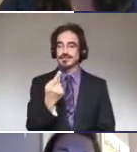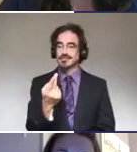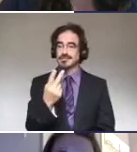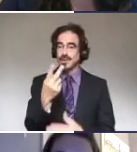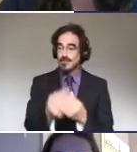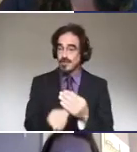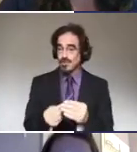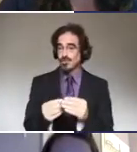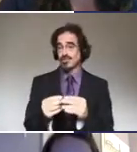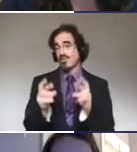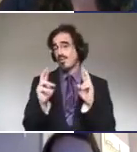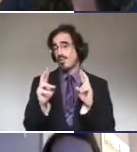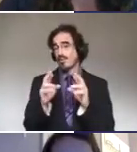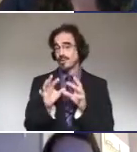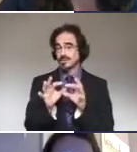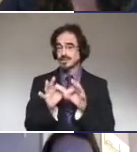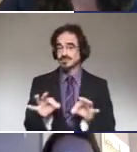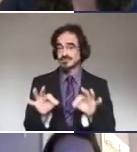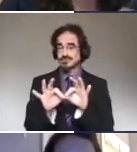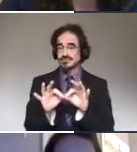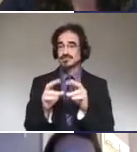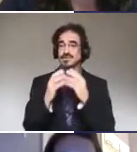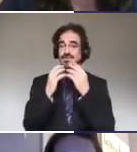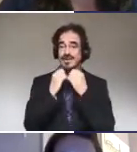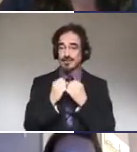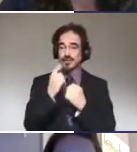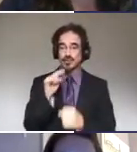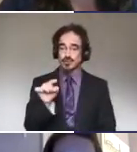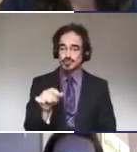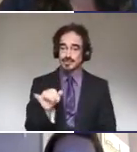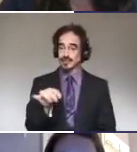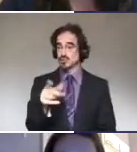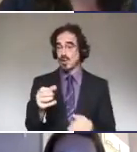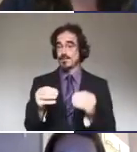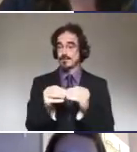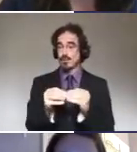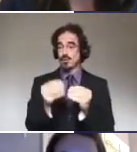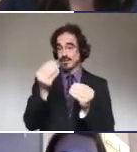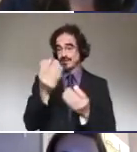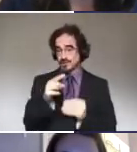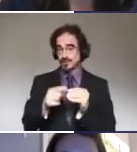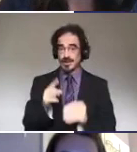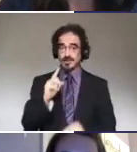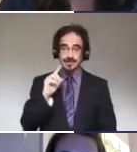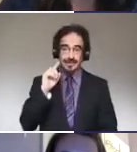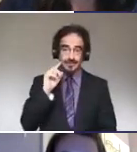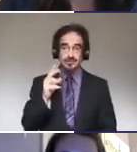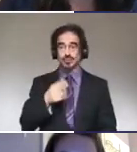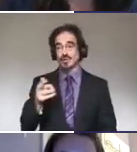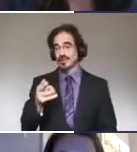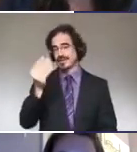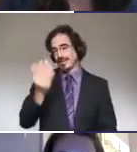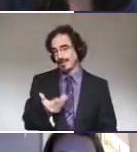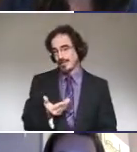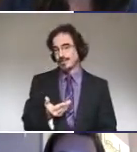valuable to you. Um, and if you, anybody wants more information on depth on anything, we'll be happy to help. Have a good